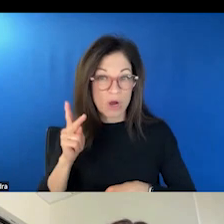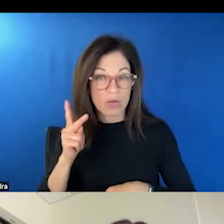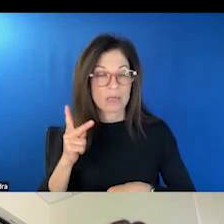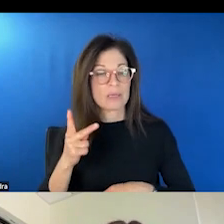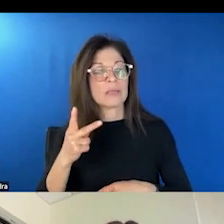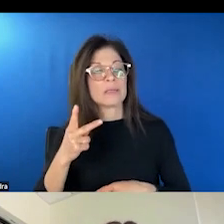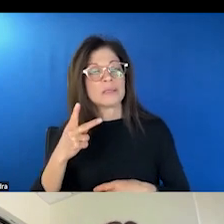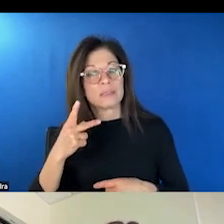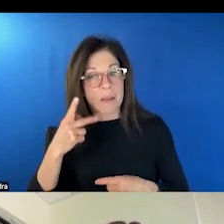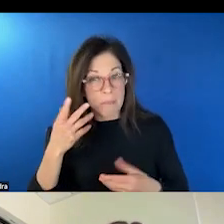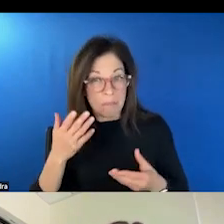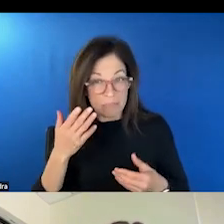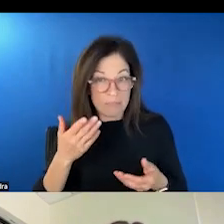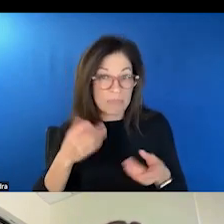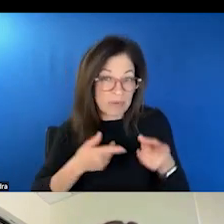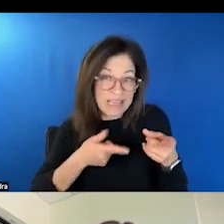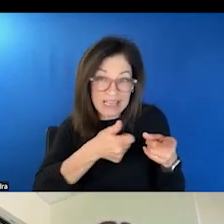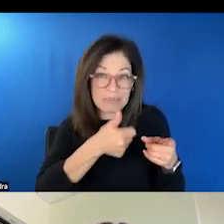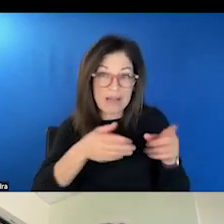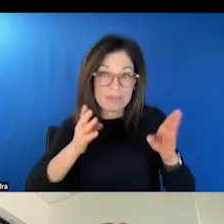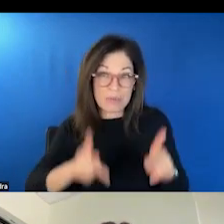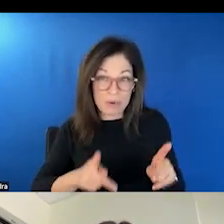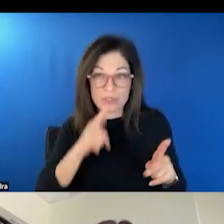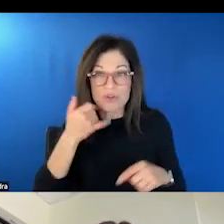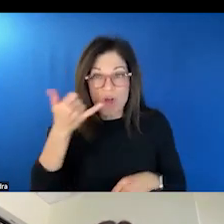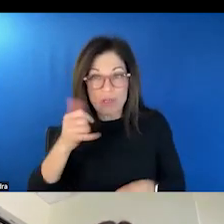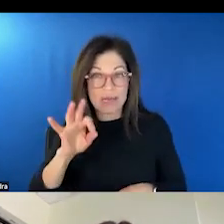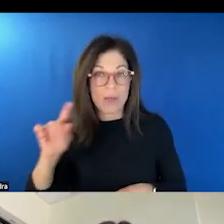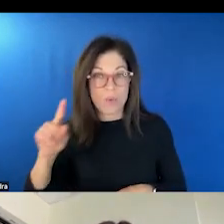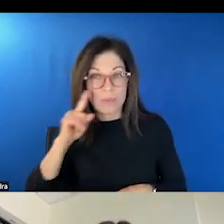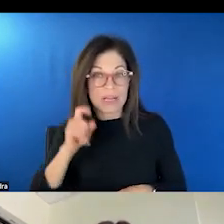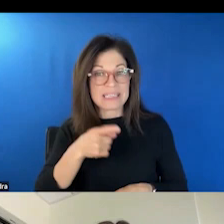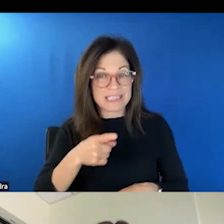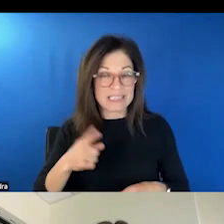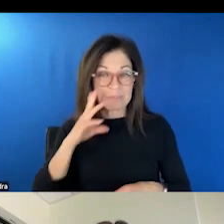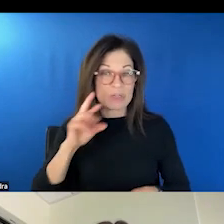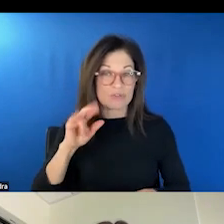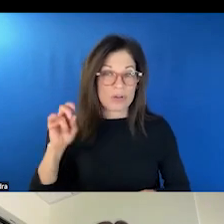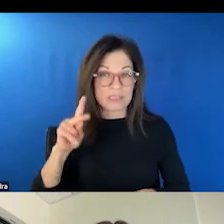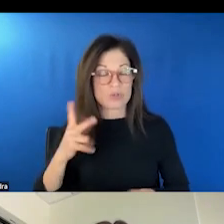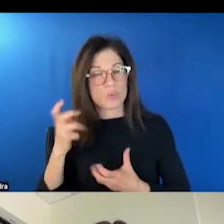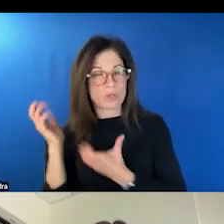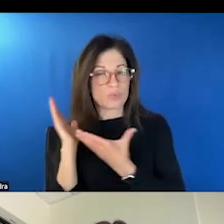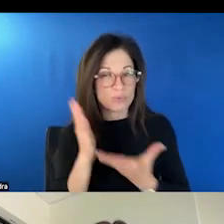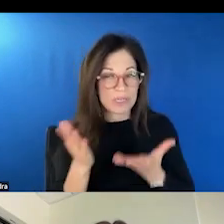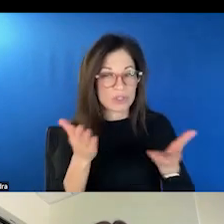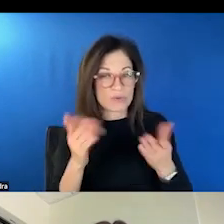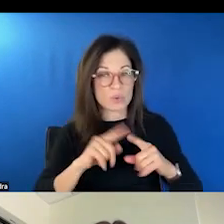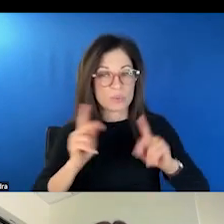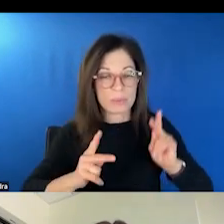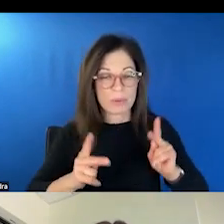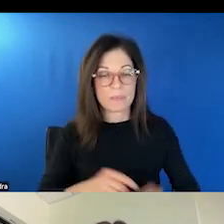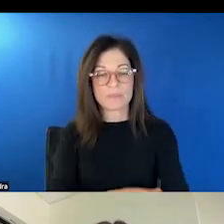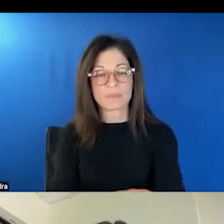sometimes the one calling 911 because he's at risk, and so you want to be able to bring services to people. I also want to comment that